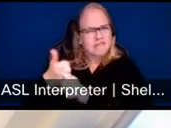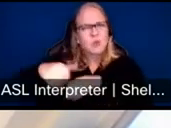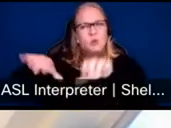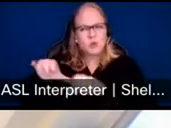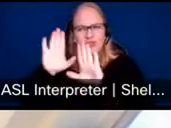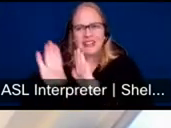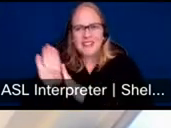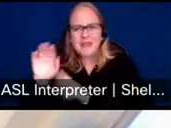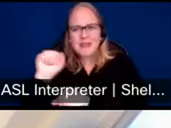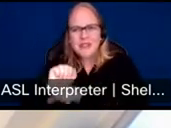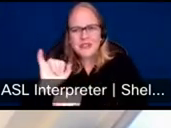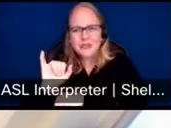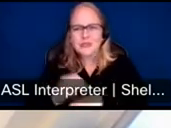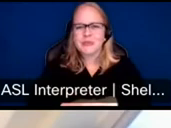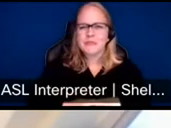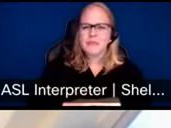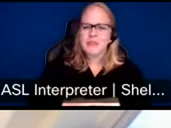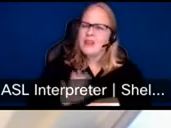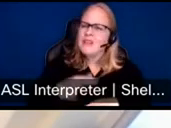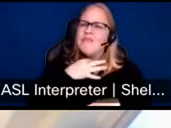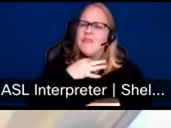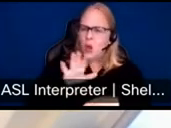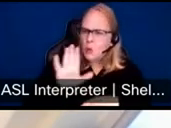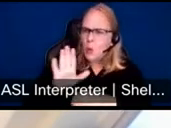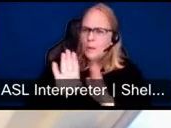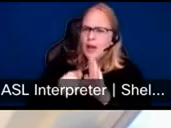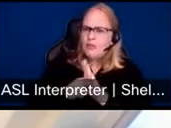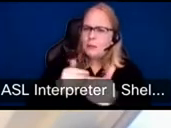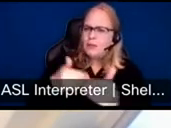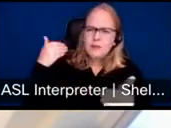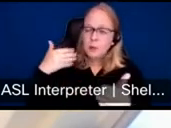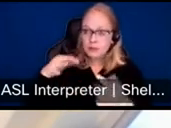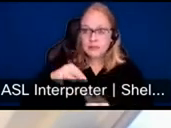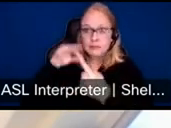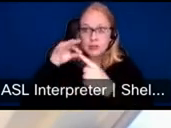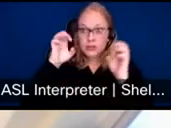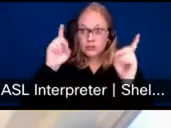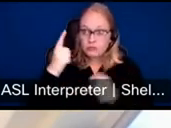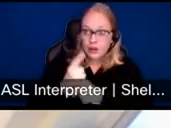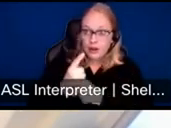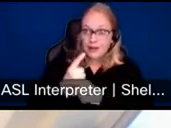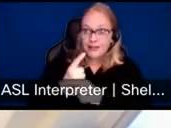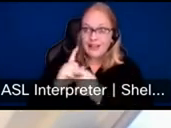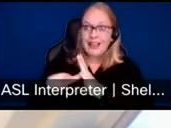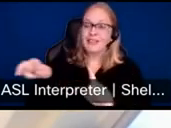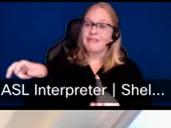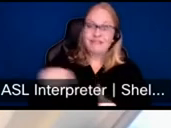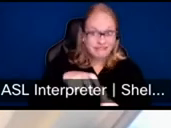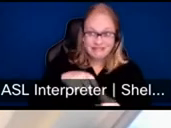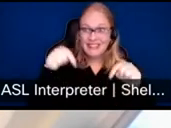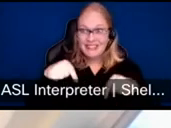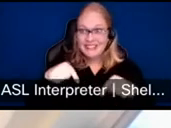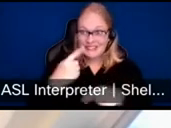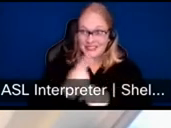background, I believe, was in special education before you worked in this area. And so I want to learn a little bit more about you, Joe. But talk to me